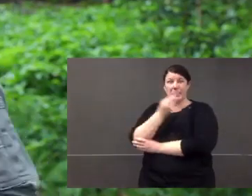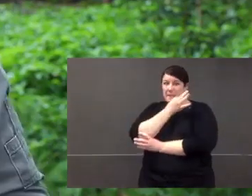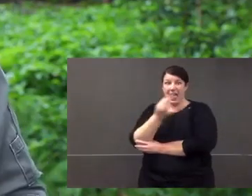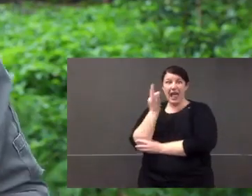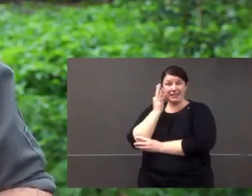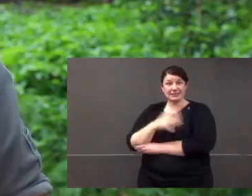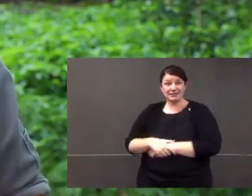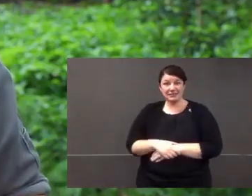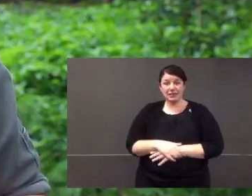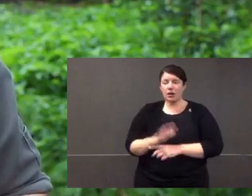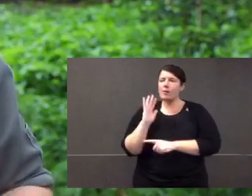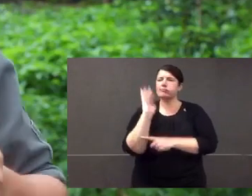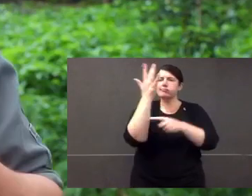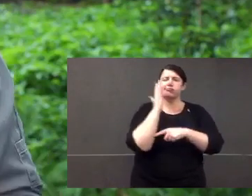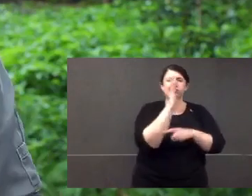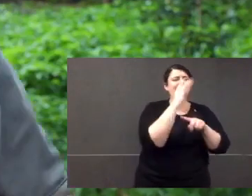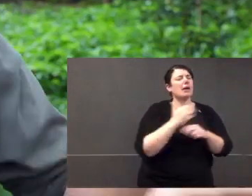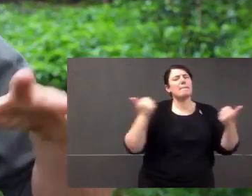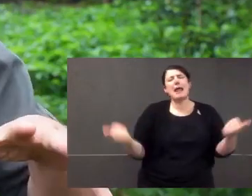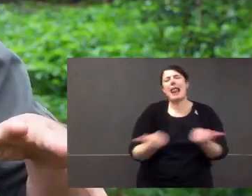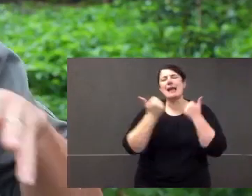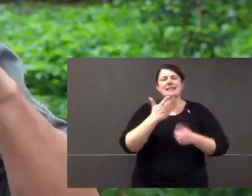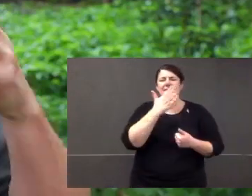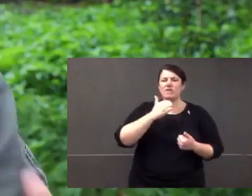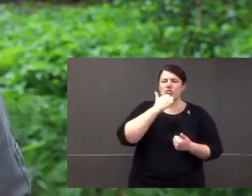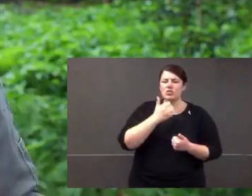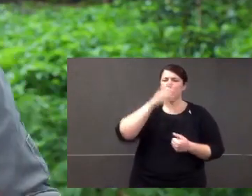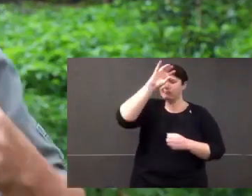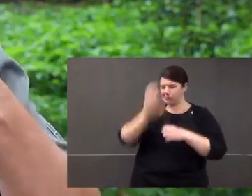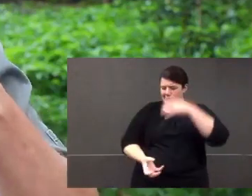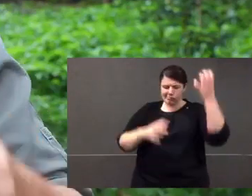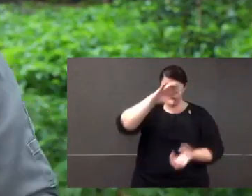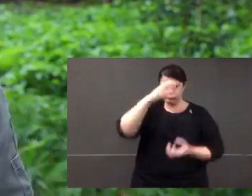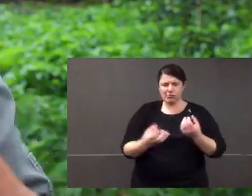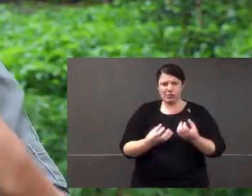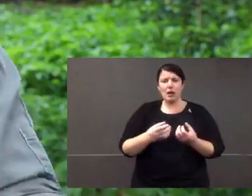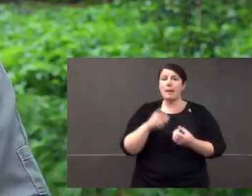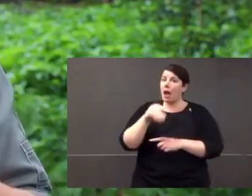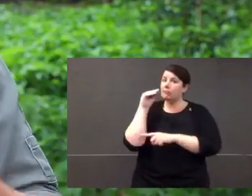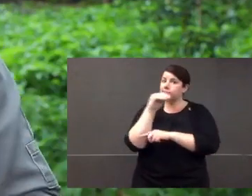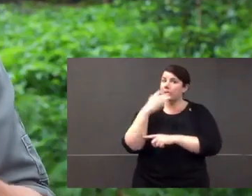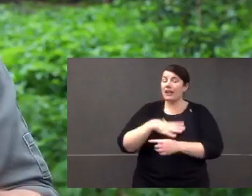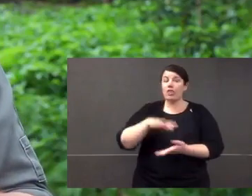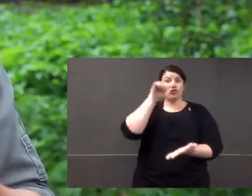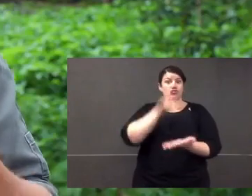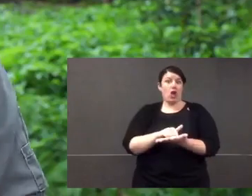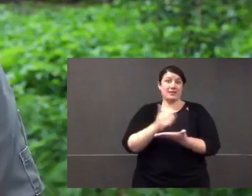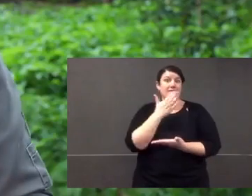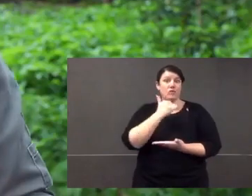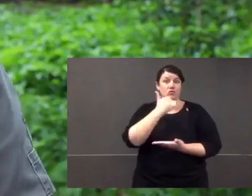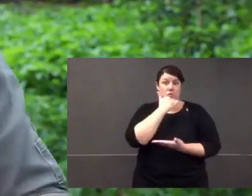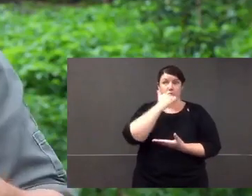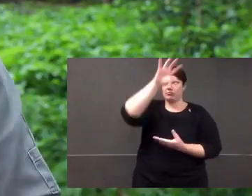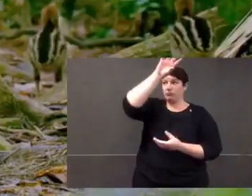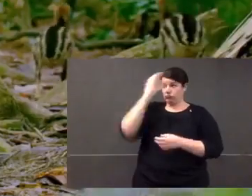ready to grow into a plant. Now, in the forest, it's so lush that it's always fruiting and it's always providing fruits. The